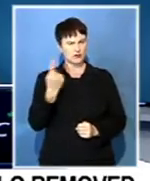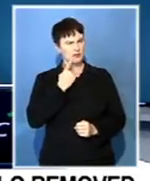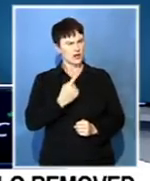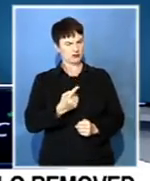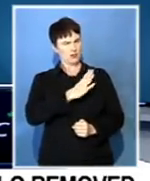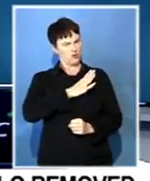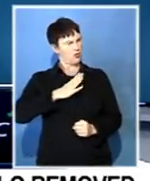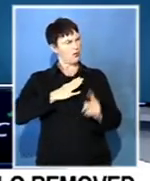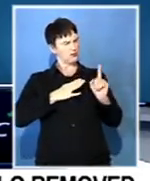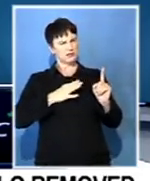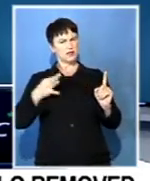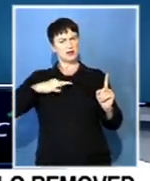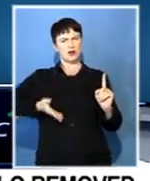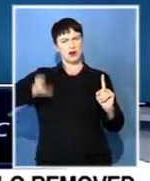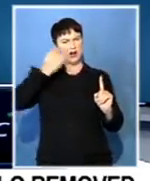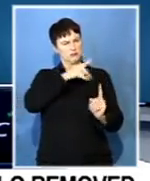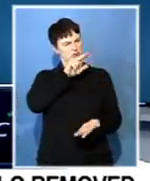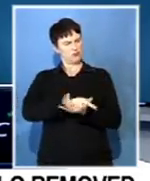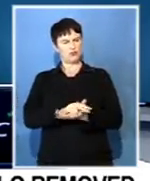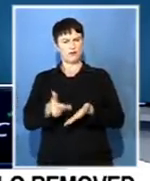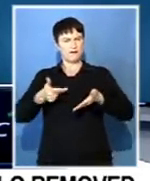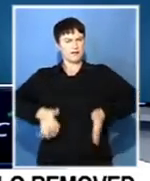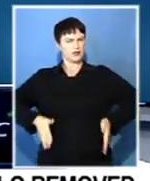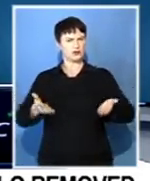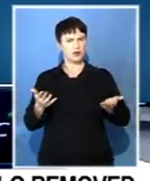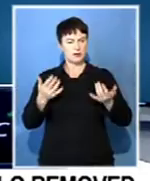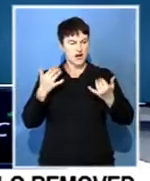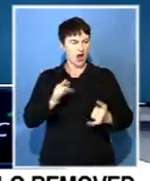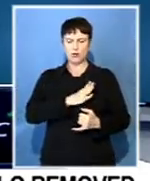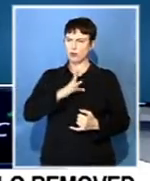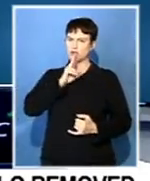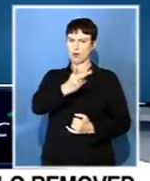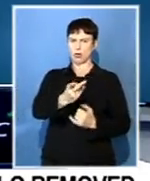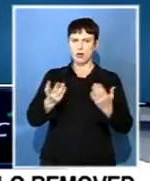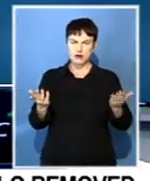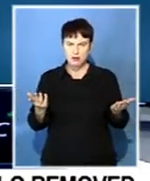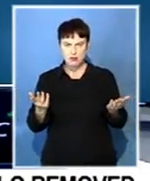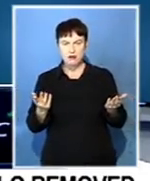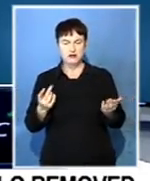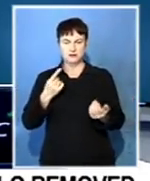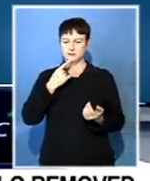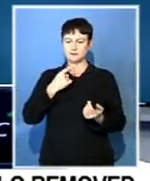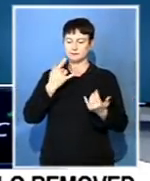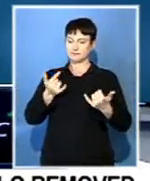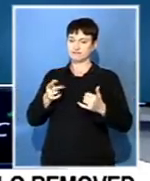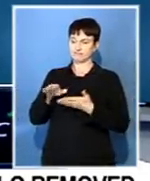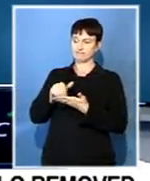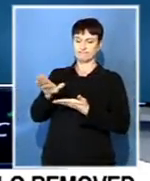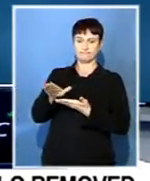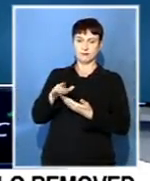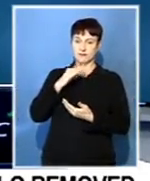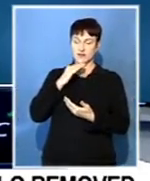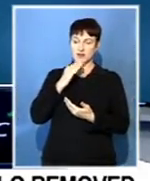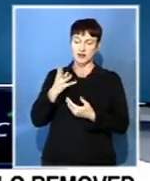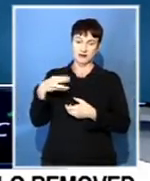saying that the board approved that salary hike, seemingly a different stance from the board, and that has been terminated. So he's been